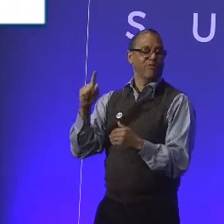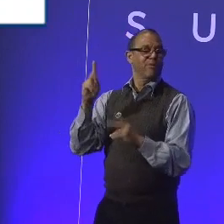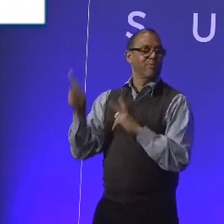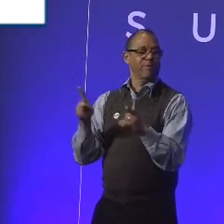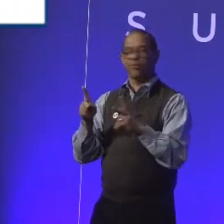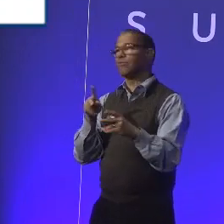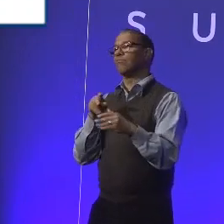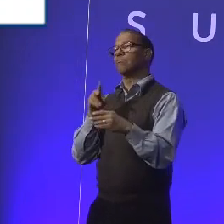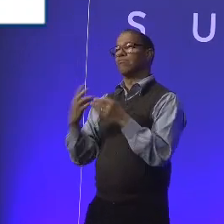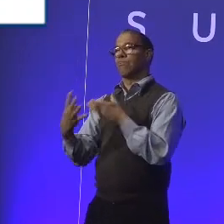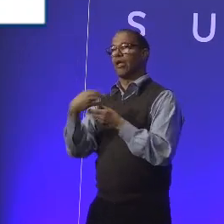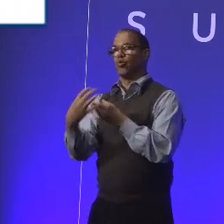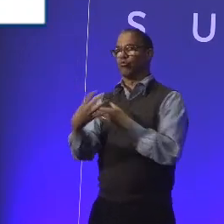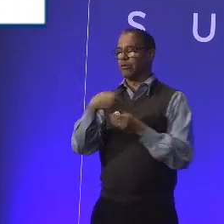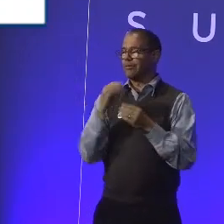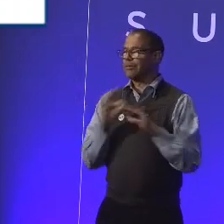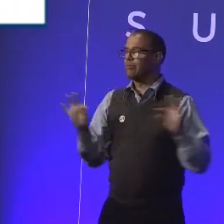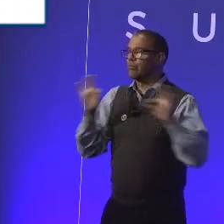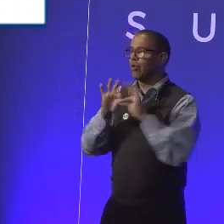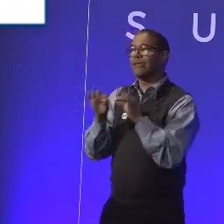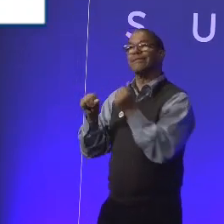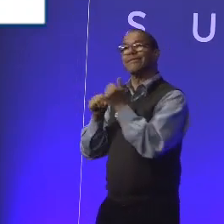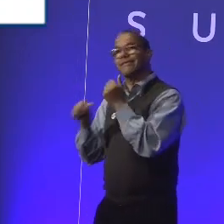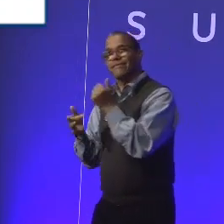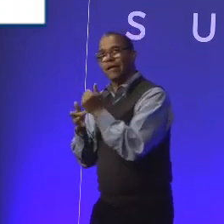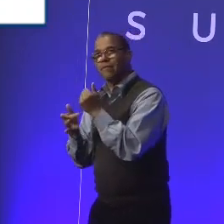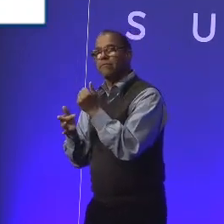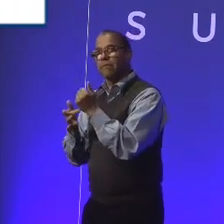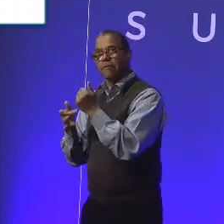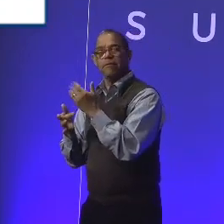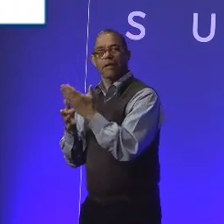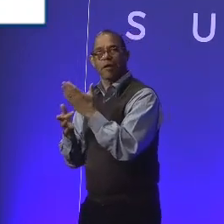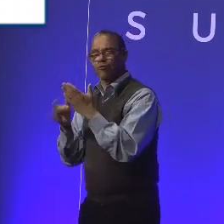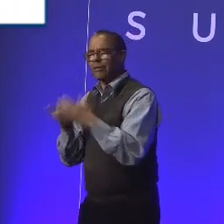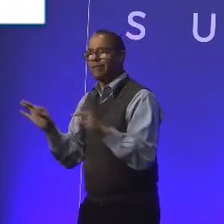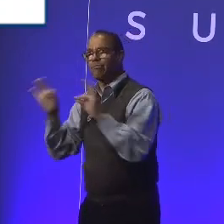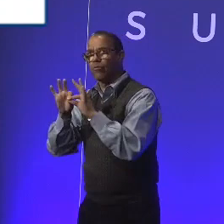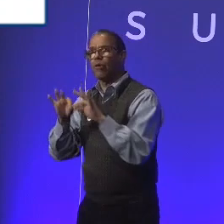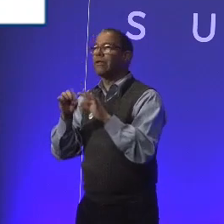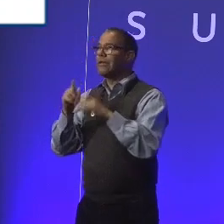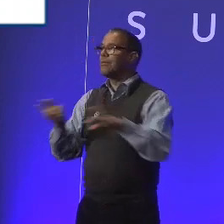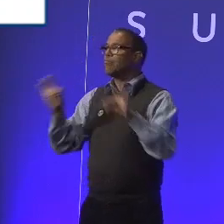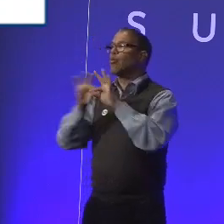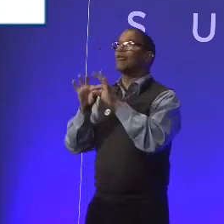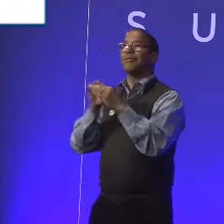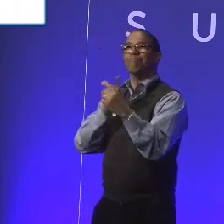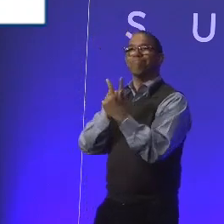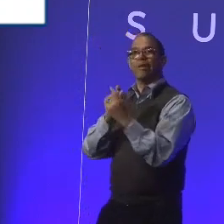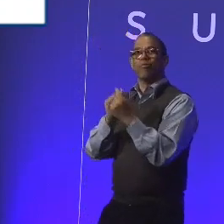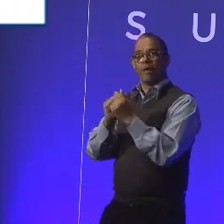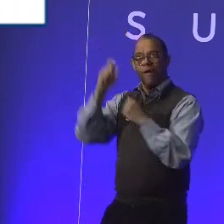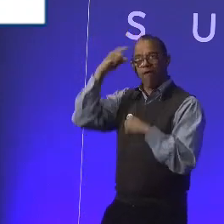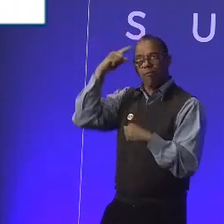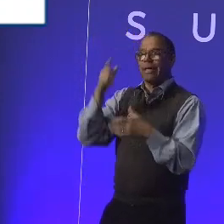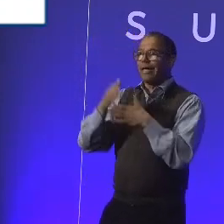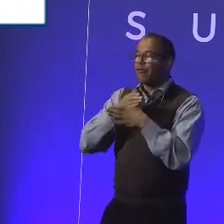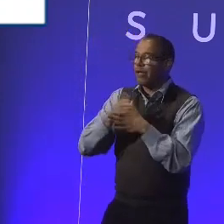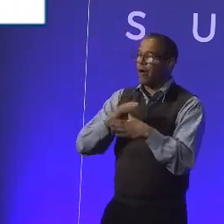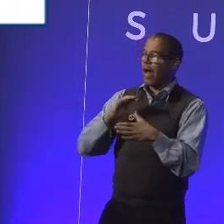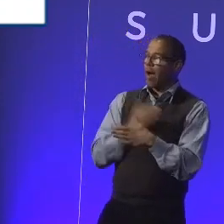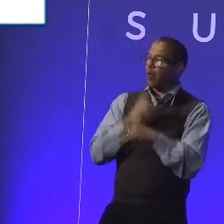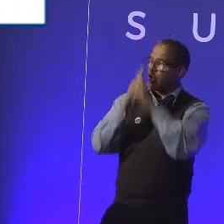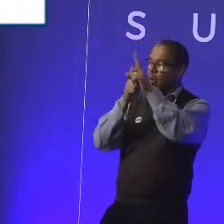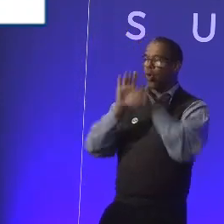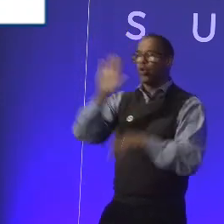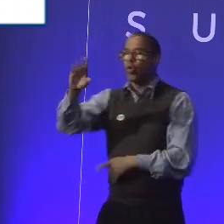reaches people. And so there's a role for corporates to meet with governments and make sure that we actually sort of share our ambitions in